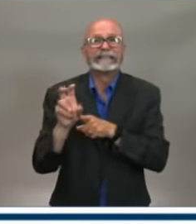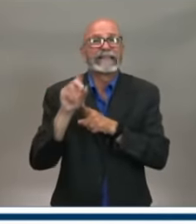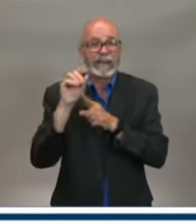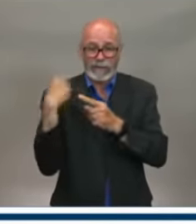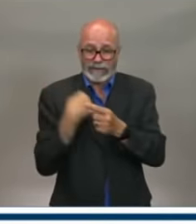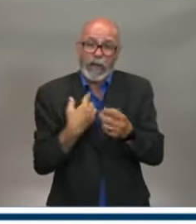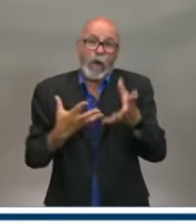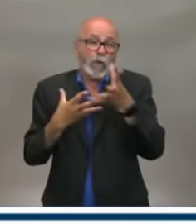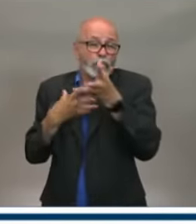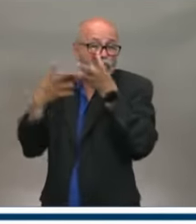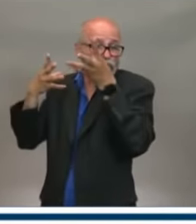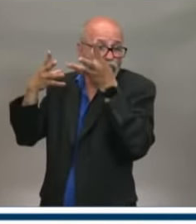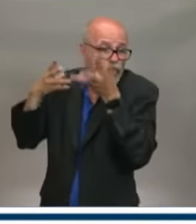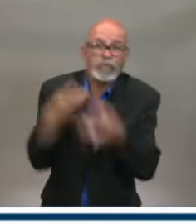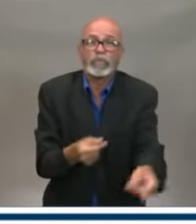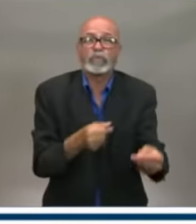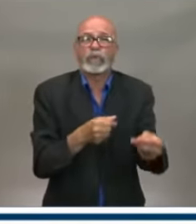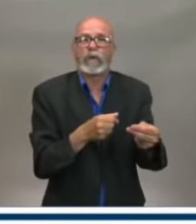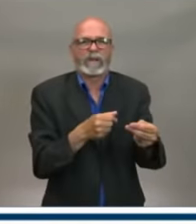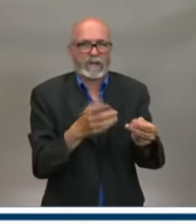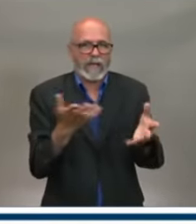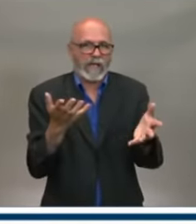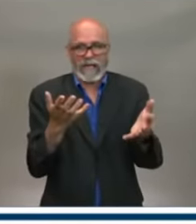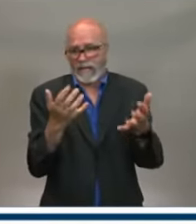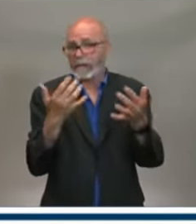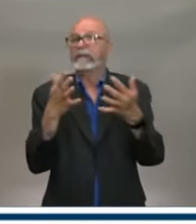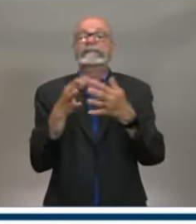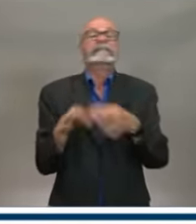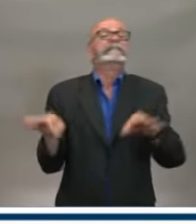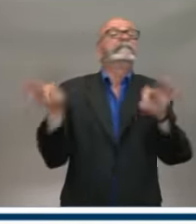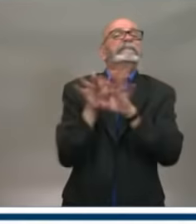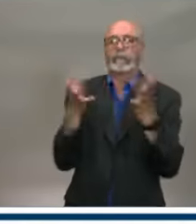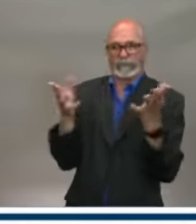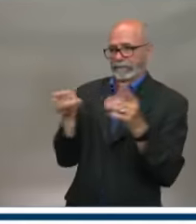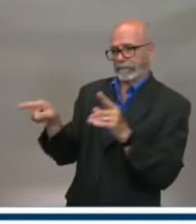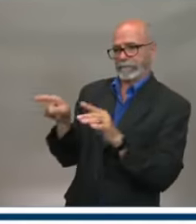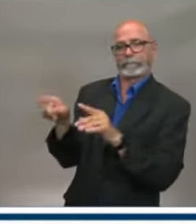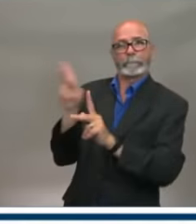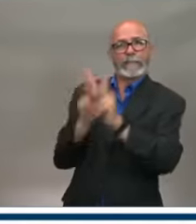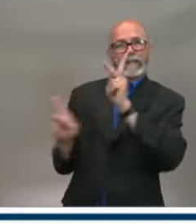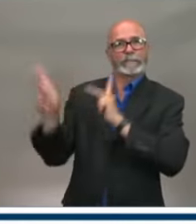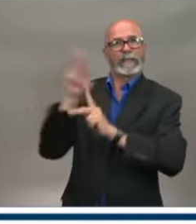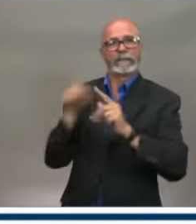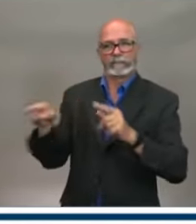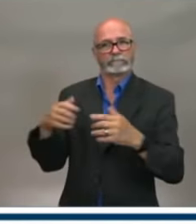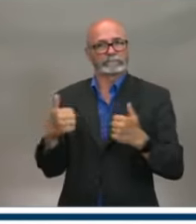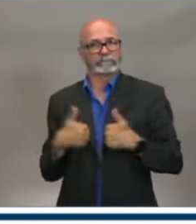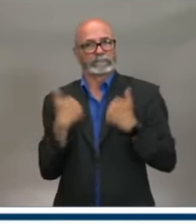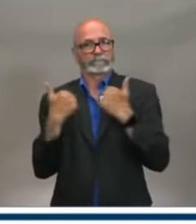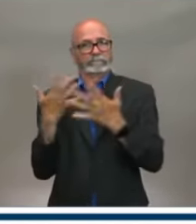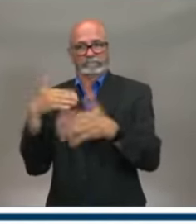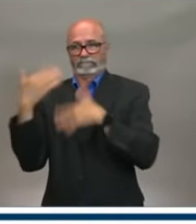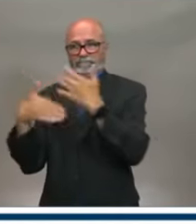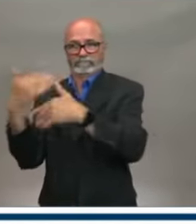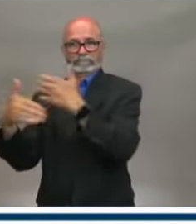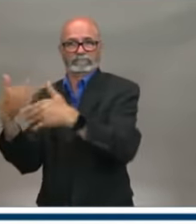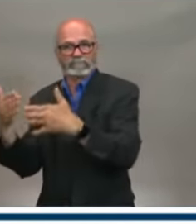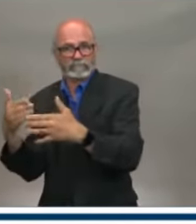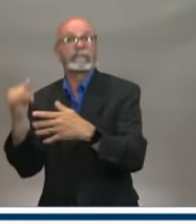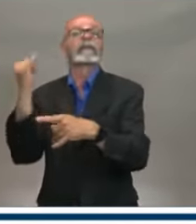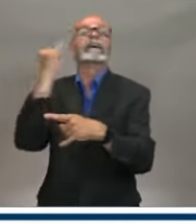spent on assets that, first of all, were for the public good. And second of all, when that asset is completed, it's